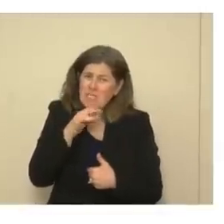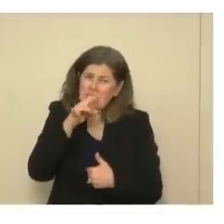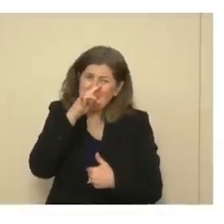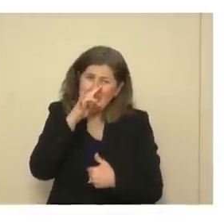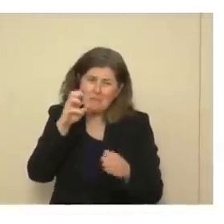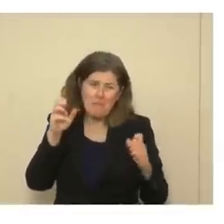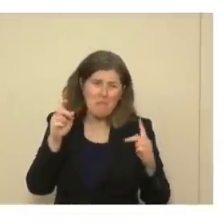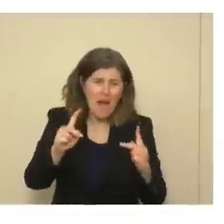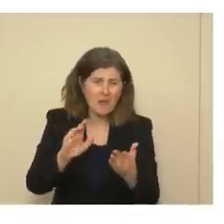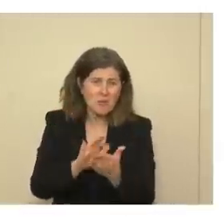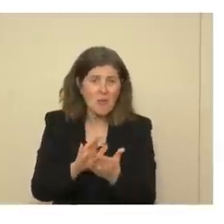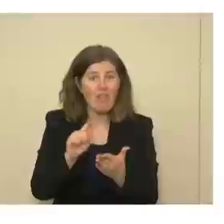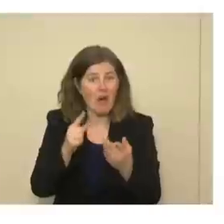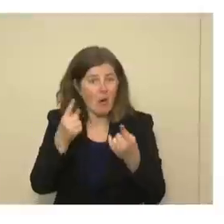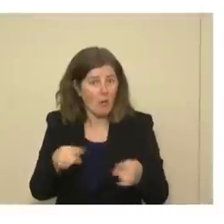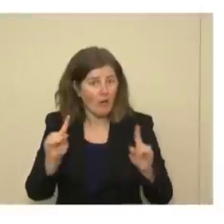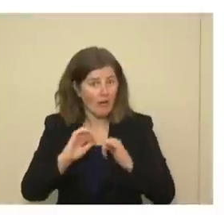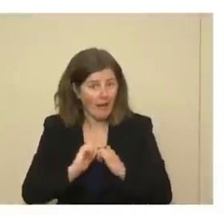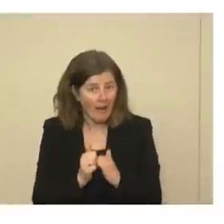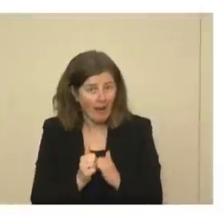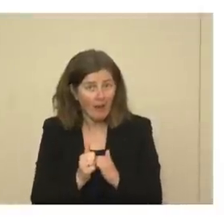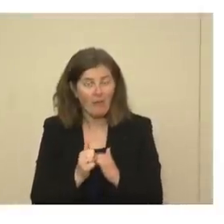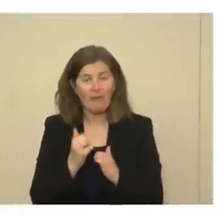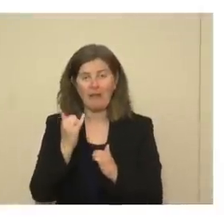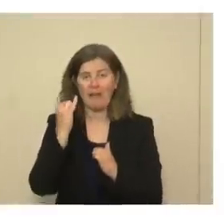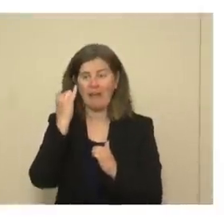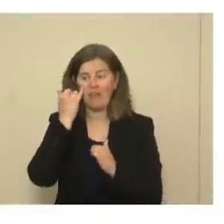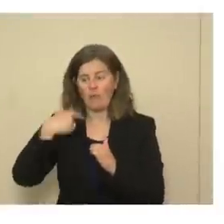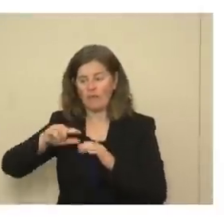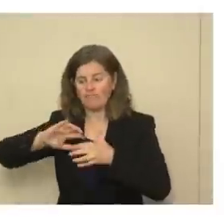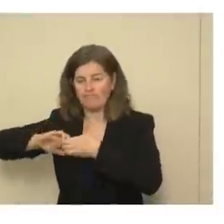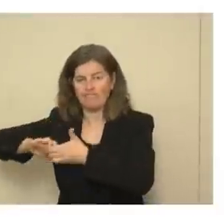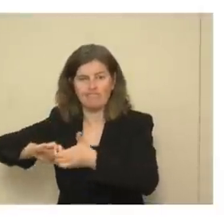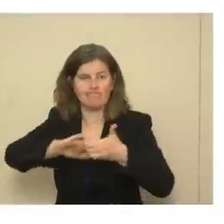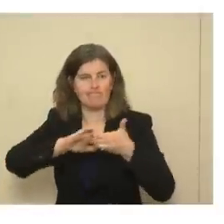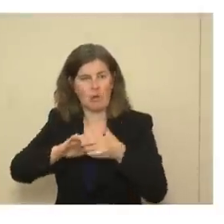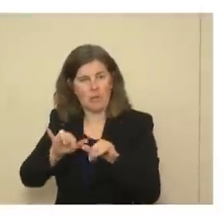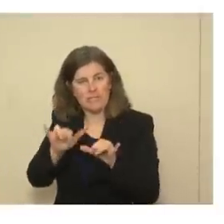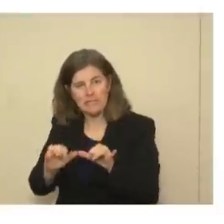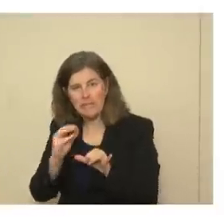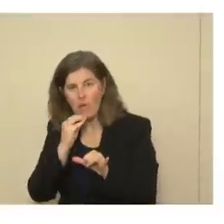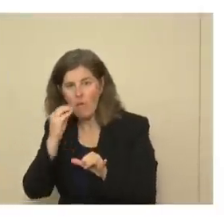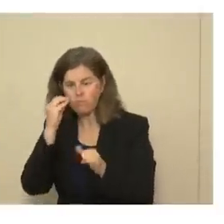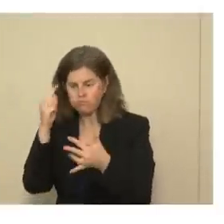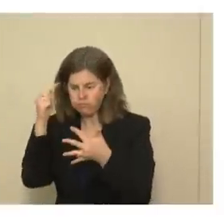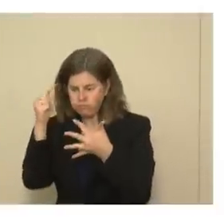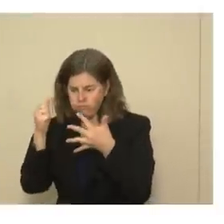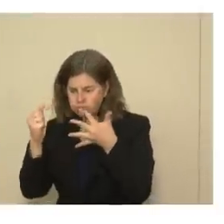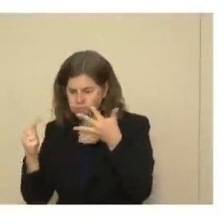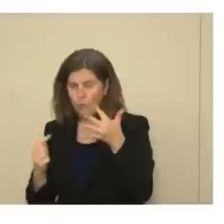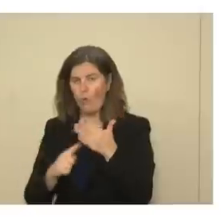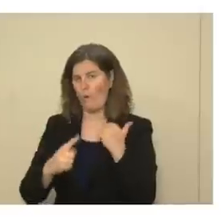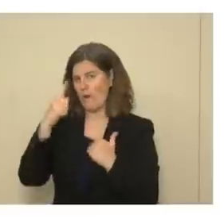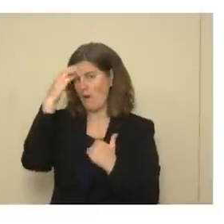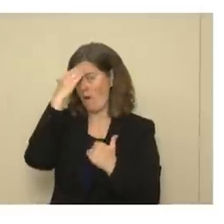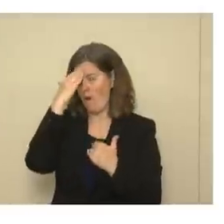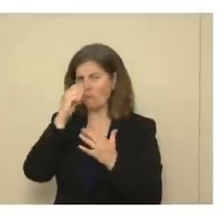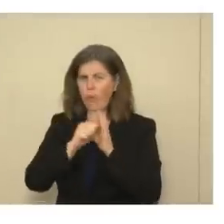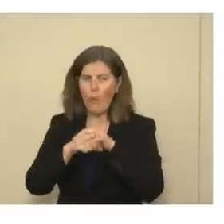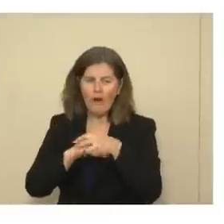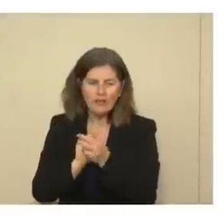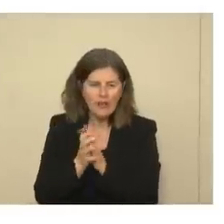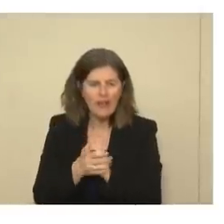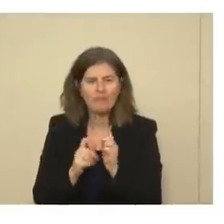That's only going to work if we pull together, we stay at home, we do the things we know we need to do, washing our